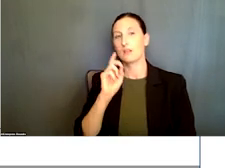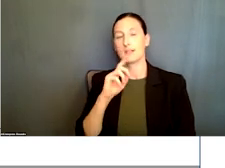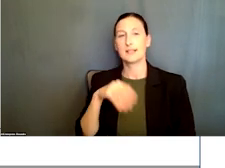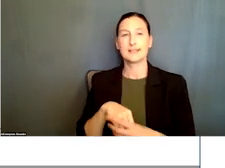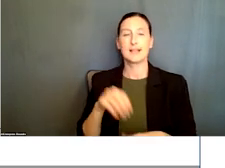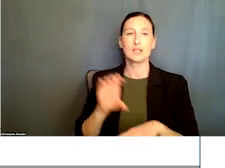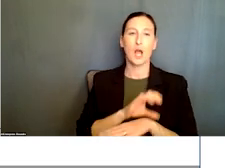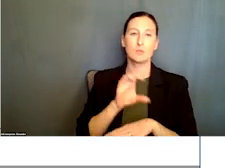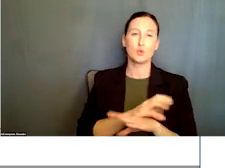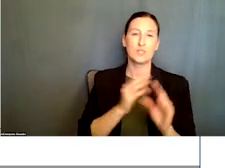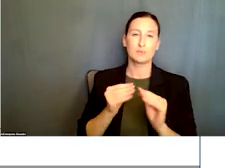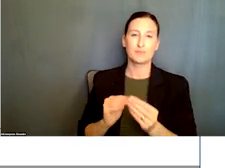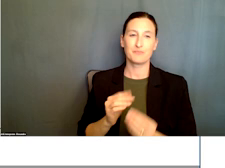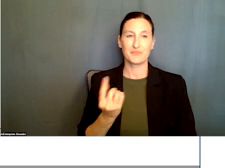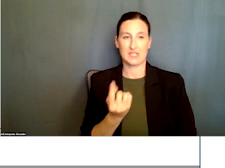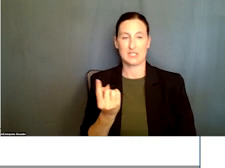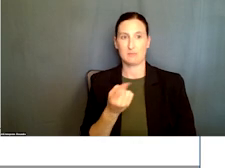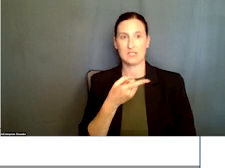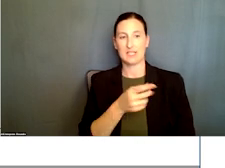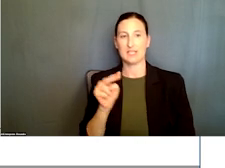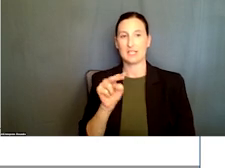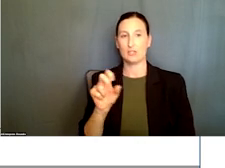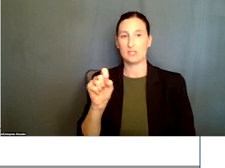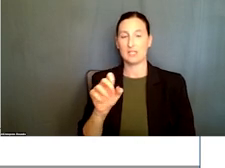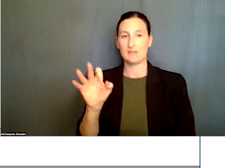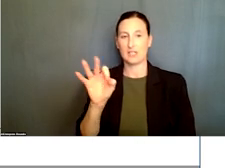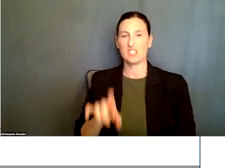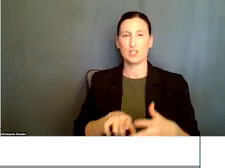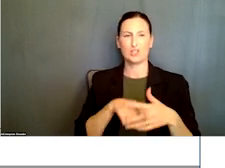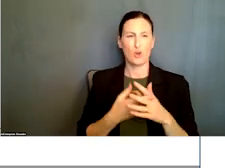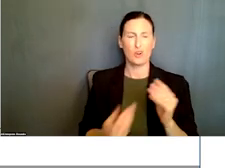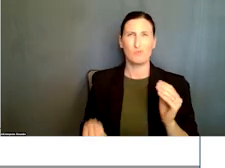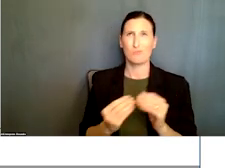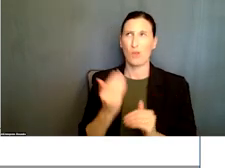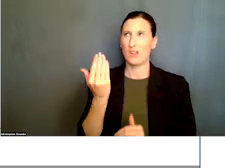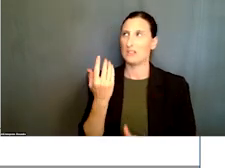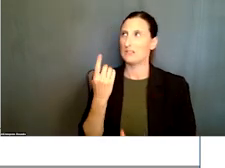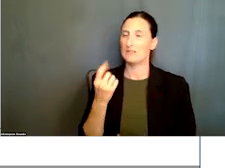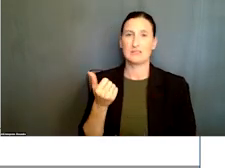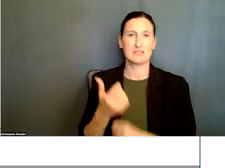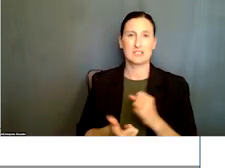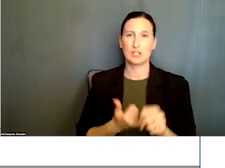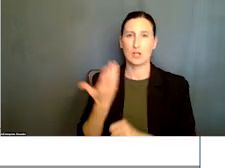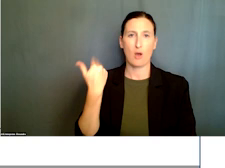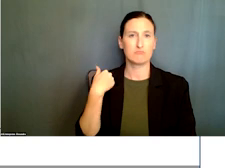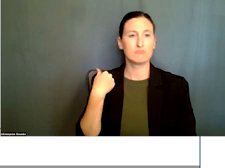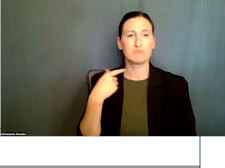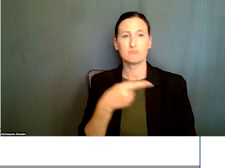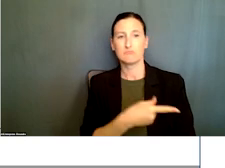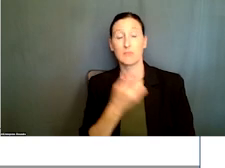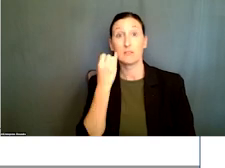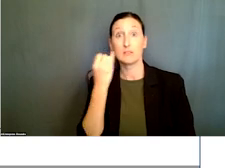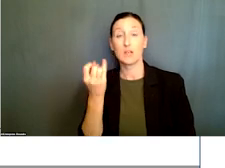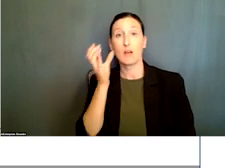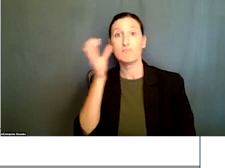something that, uh, the National Science Foundation, uh, started more than, um, a decade ago. Uh, the idea is to,